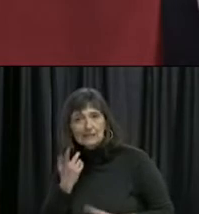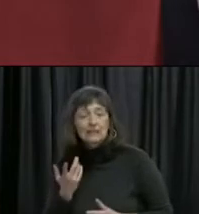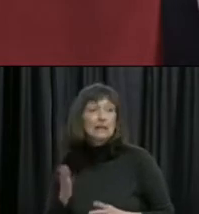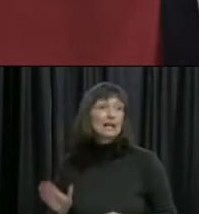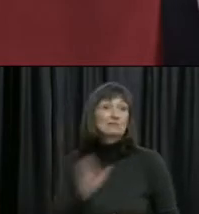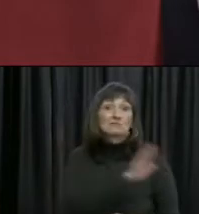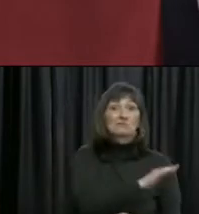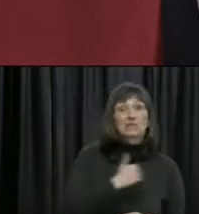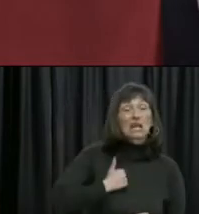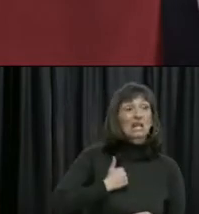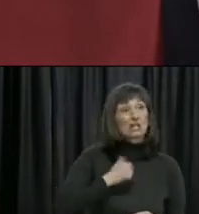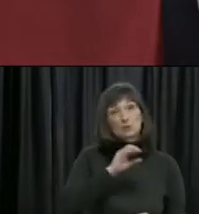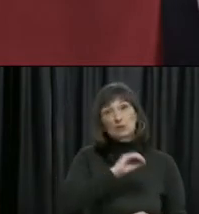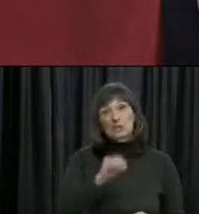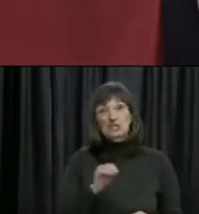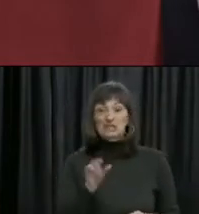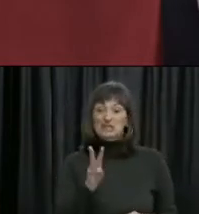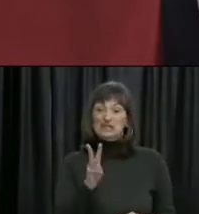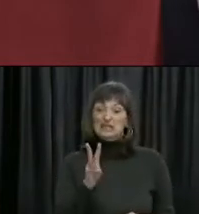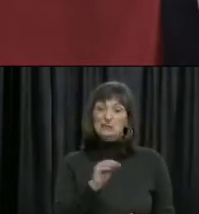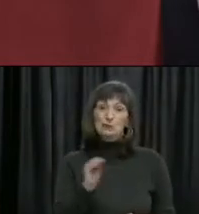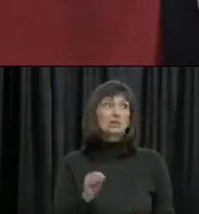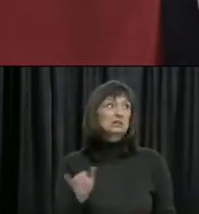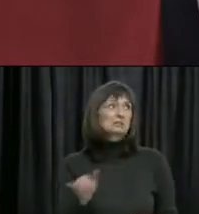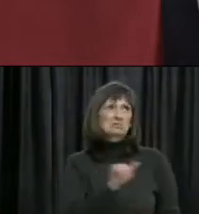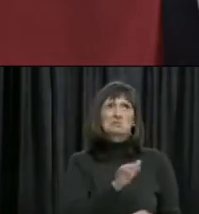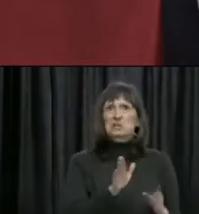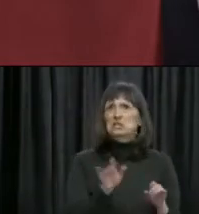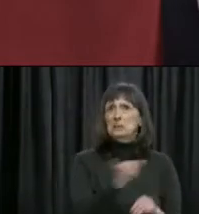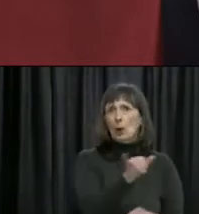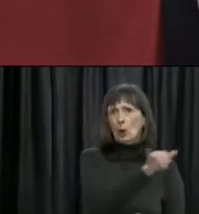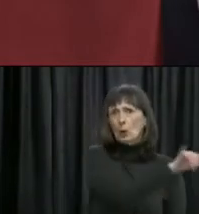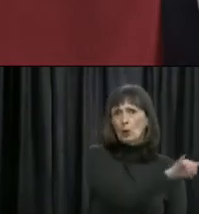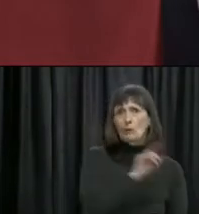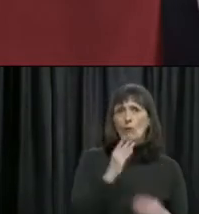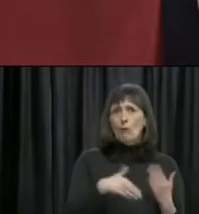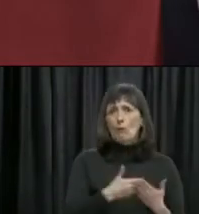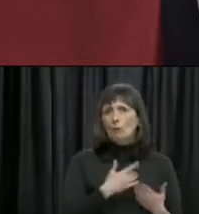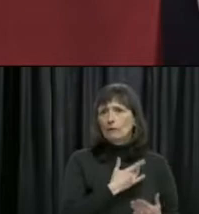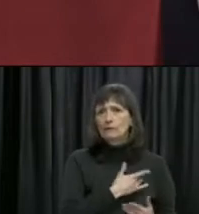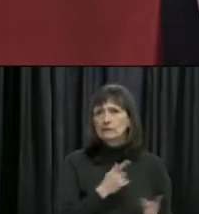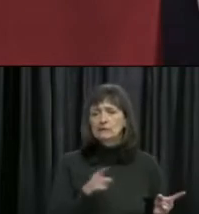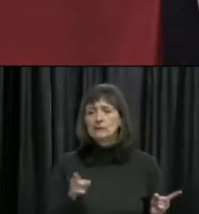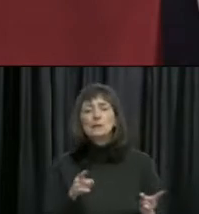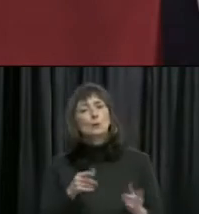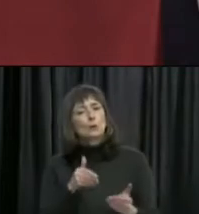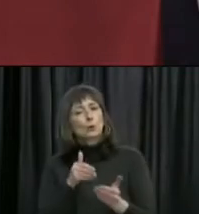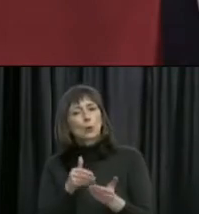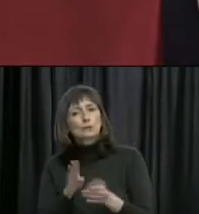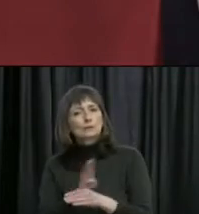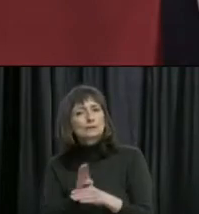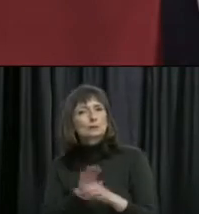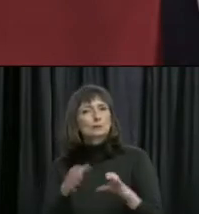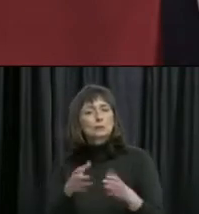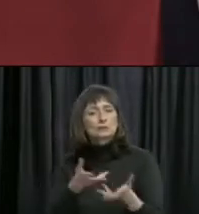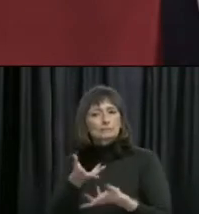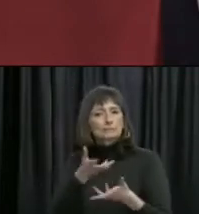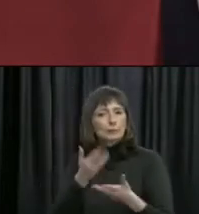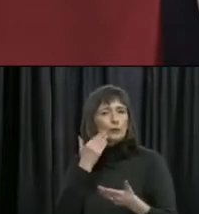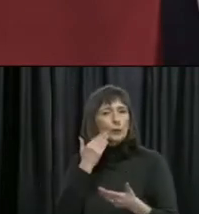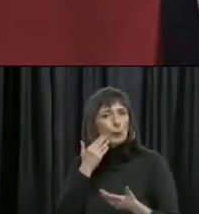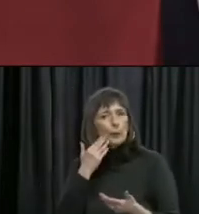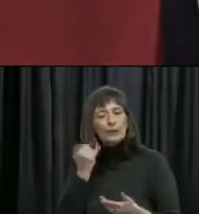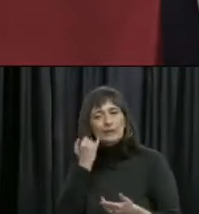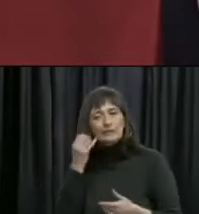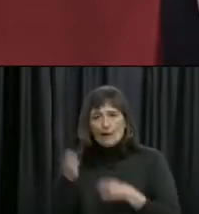percentages. So we work very closely with those business groups, making sure, because we know that they were the job, they are the job creators